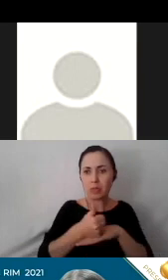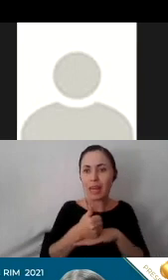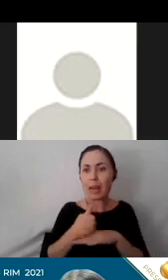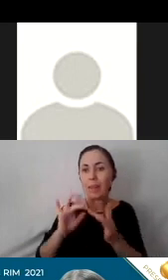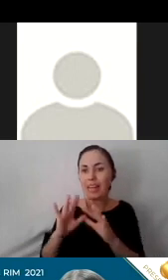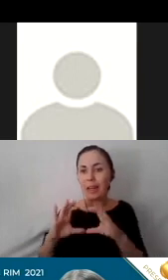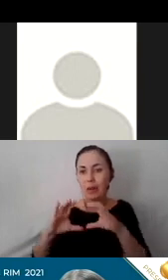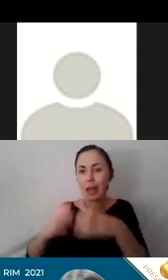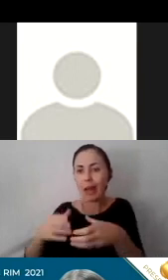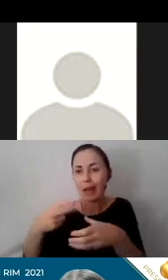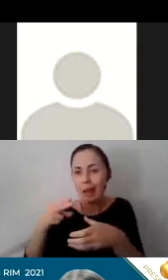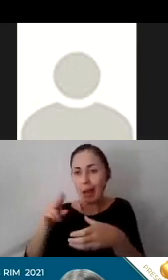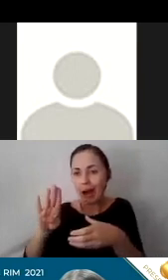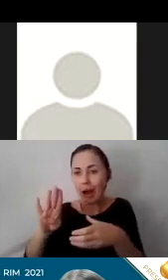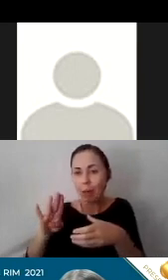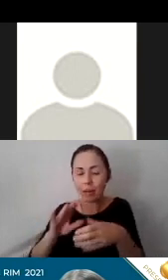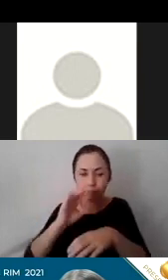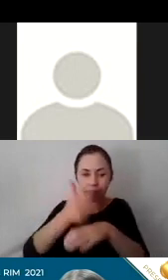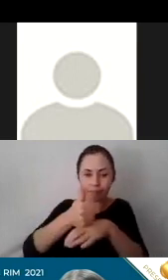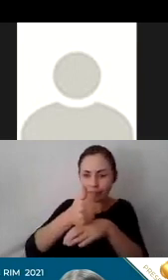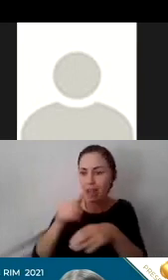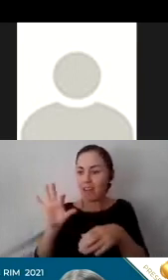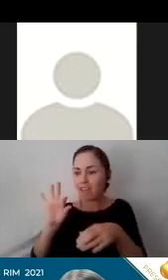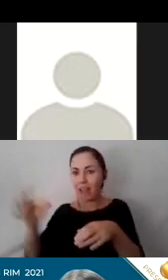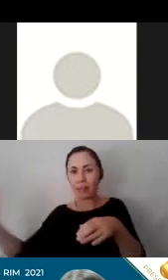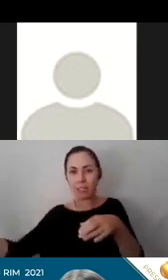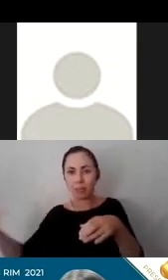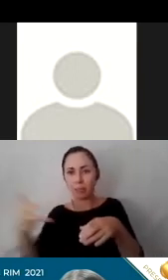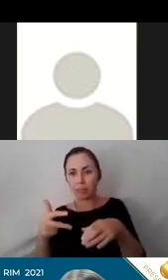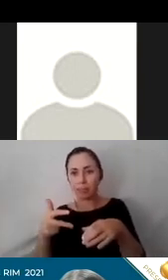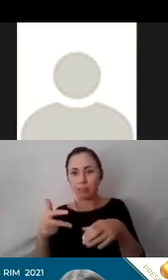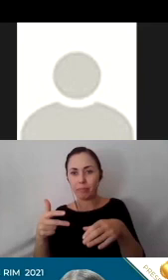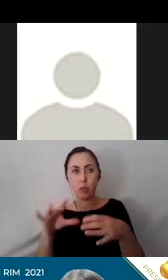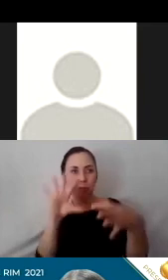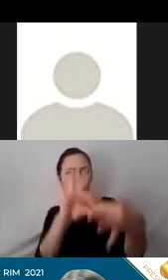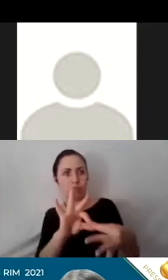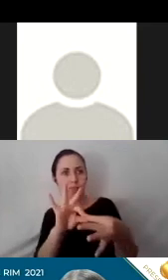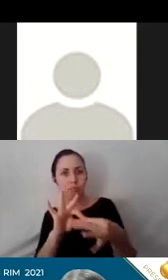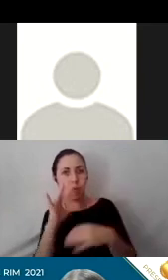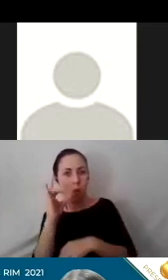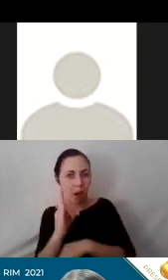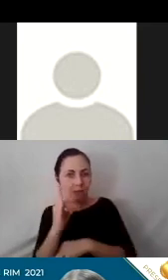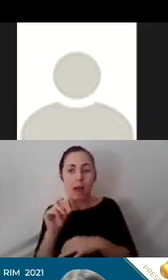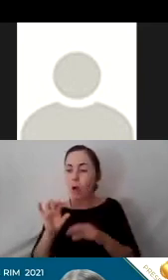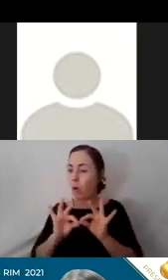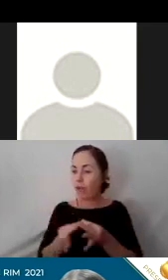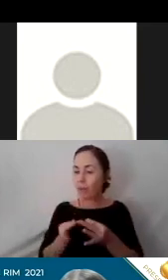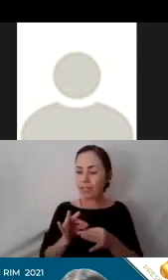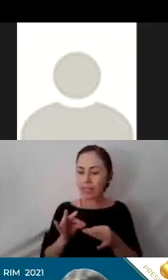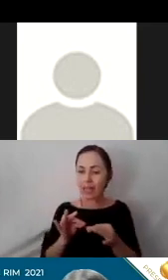where families can go and park or go outside, you know, social distance to,